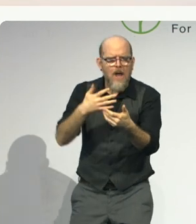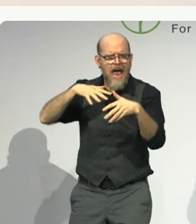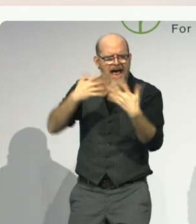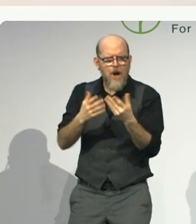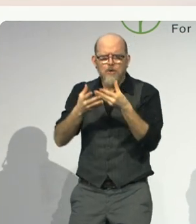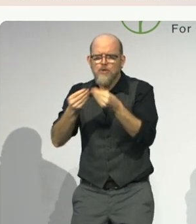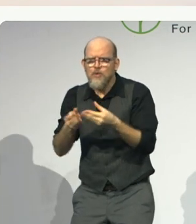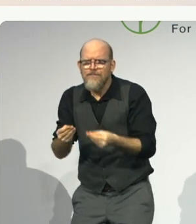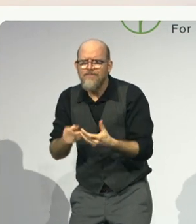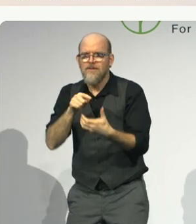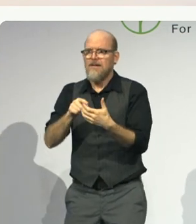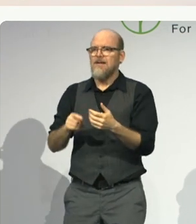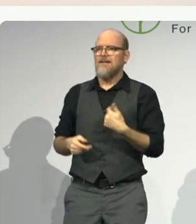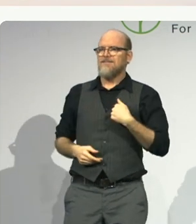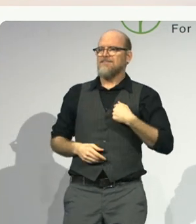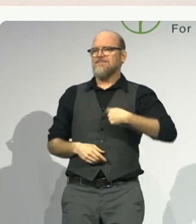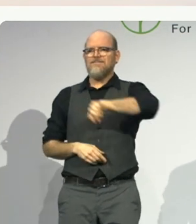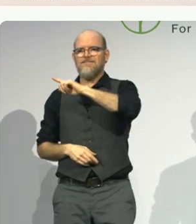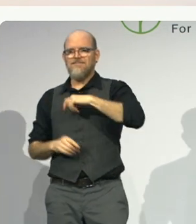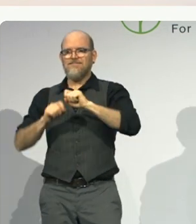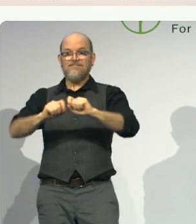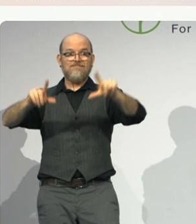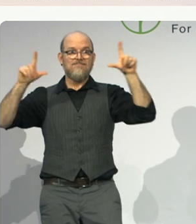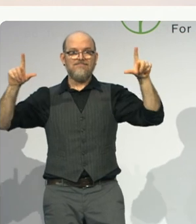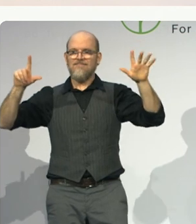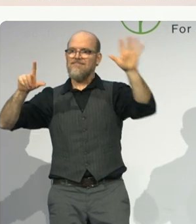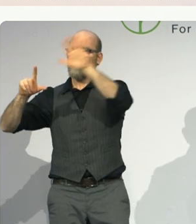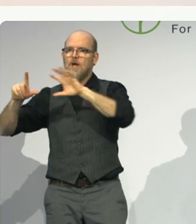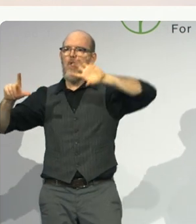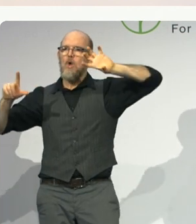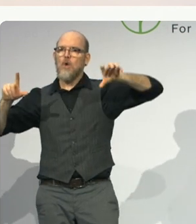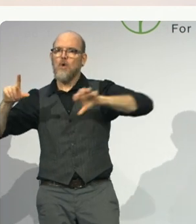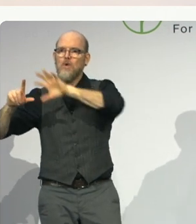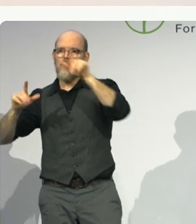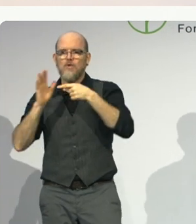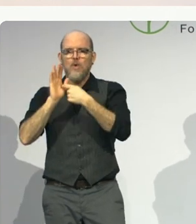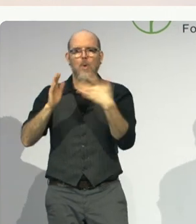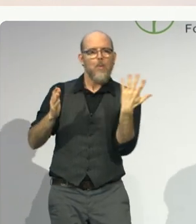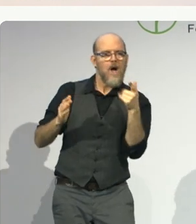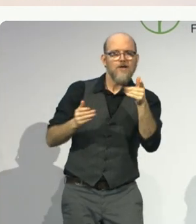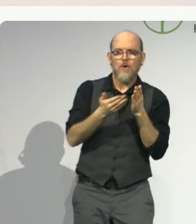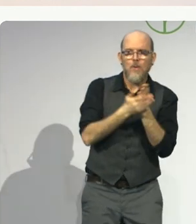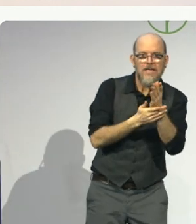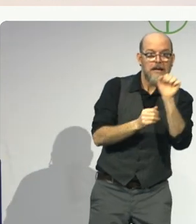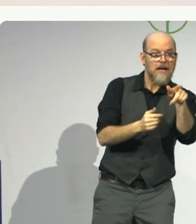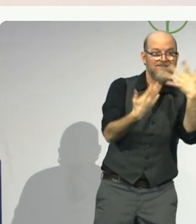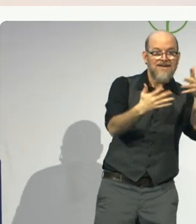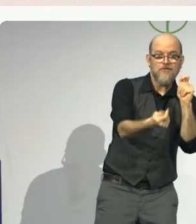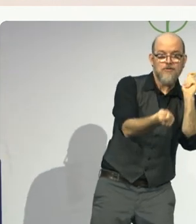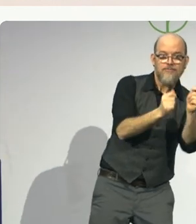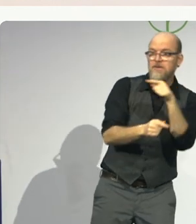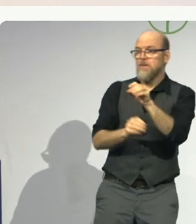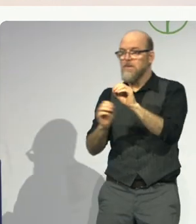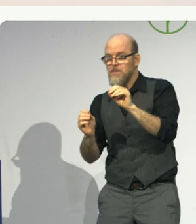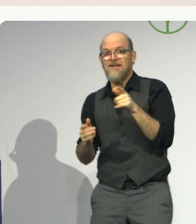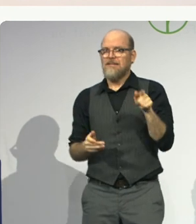are these being realized. Now I want to close by saying education